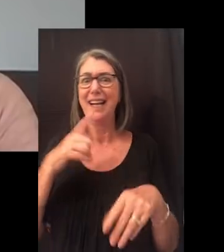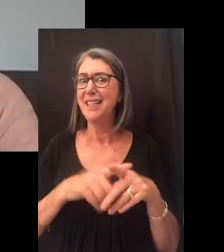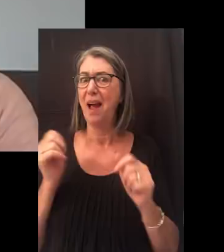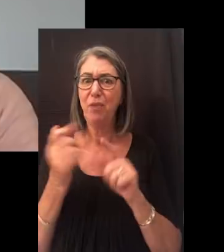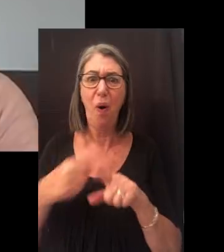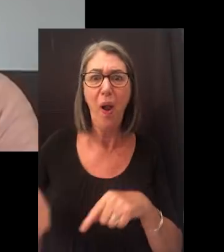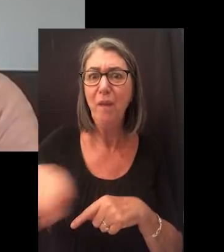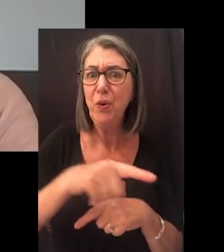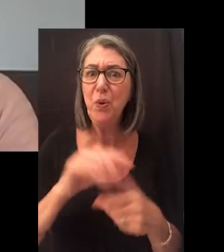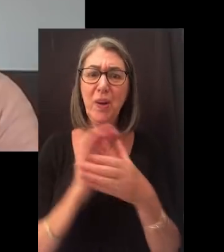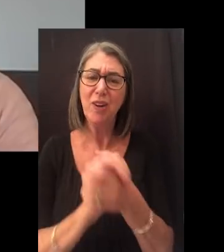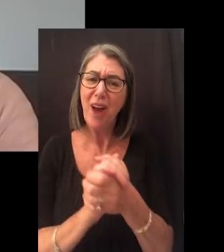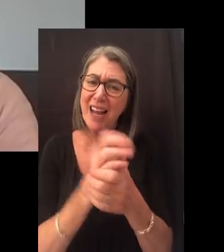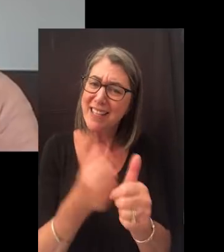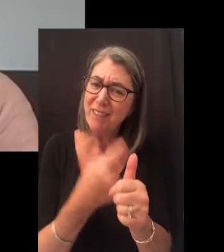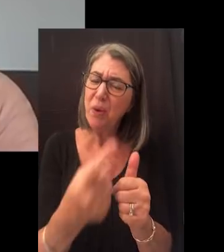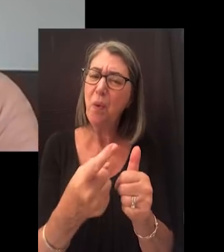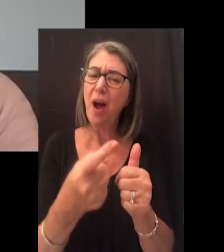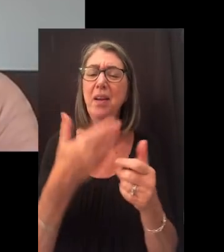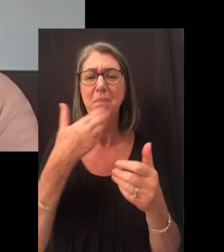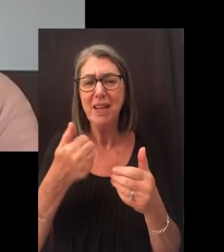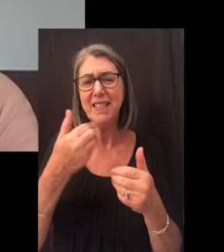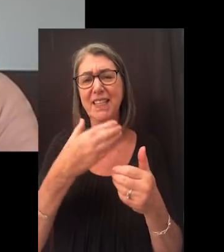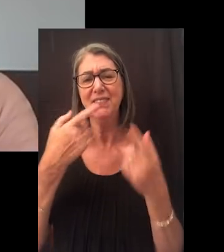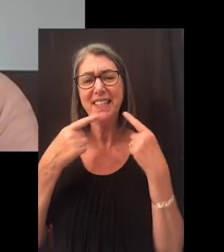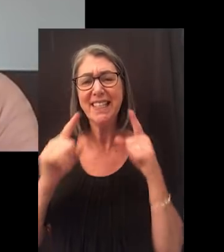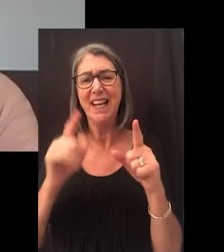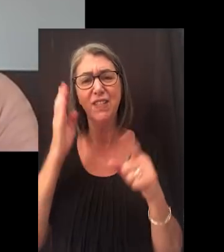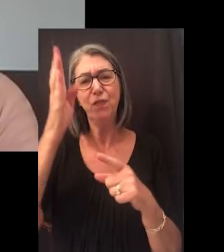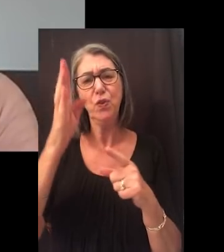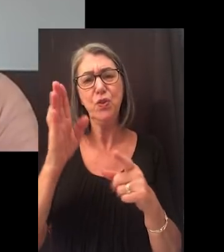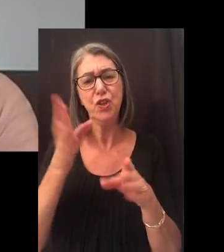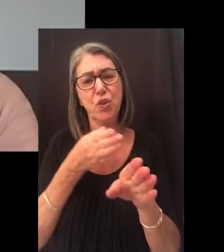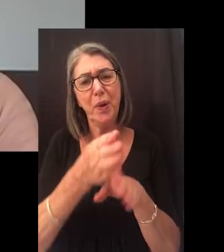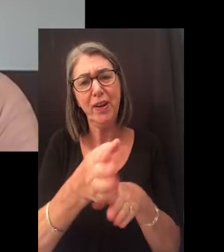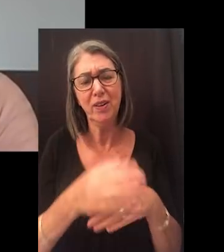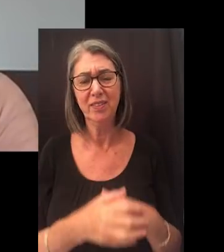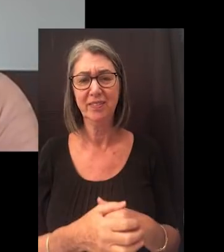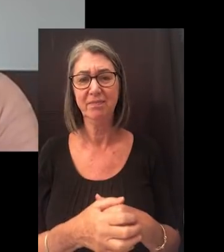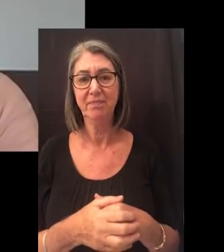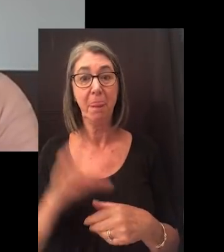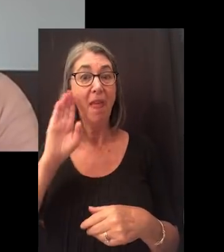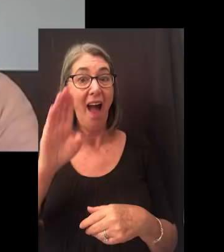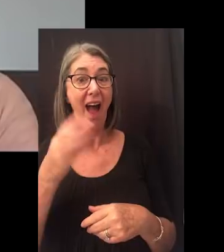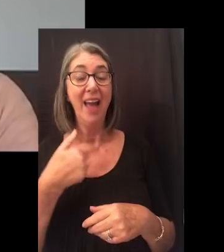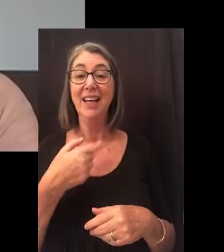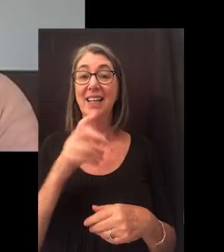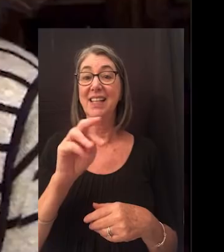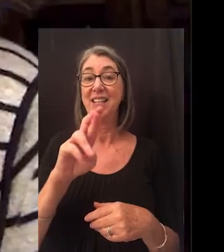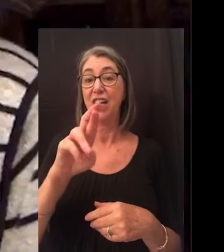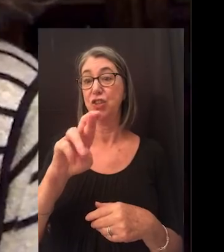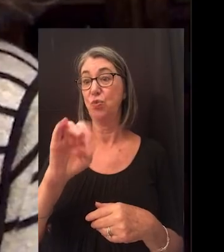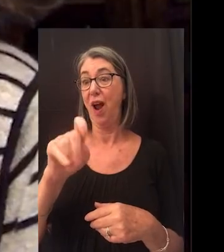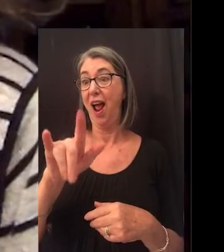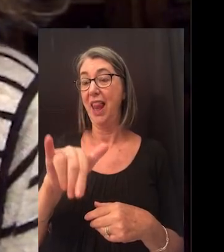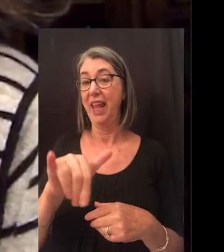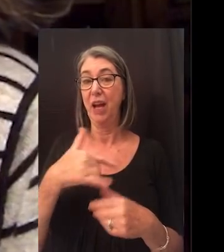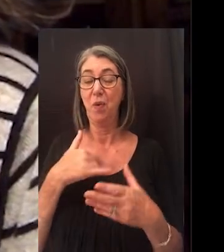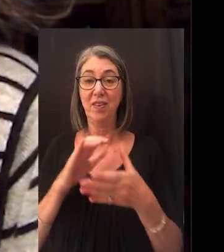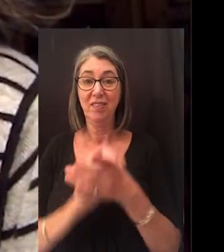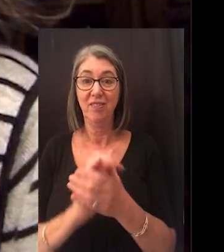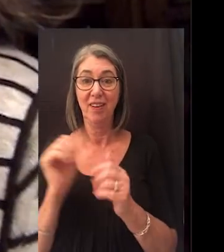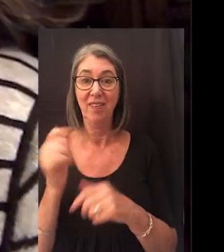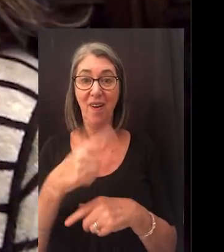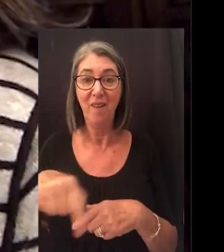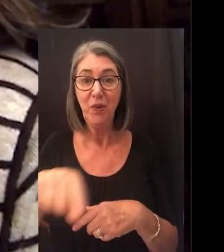What an exciting time for all of you. Congrats, everyone. Best of success in your future careers. Hi, guys. It's Dr.